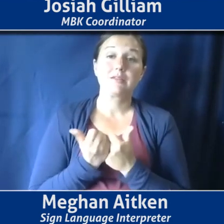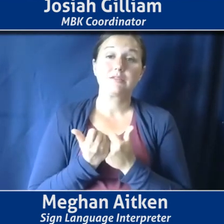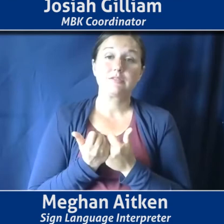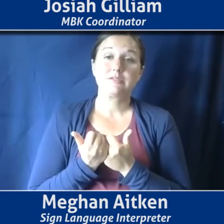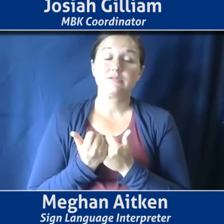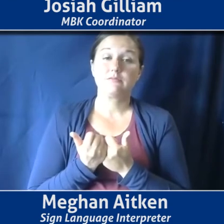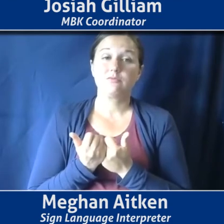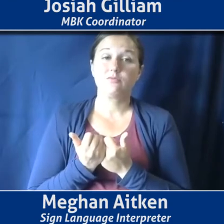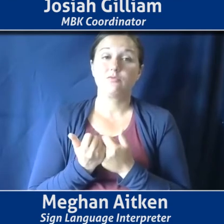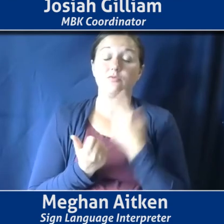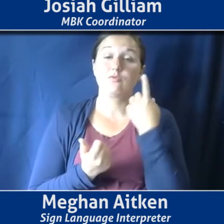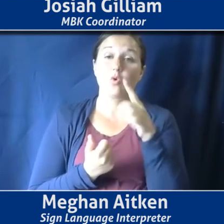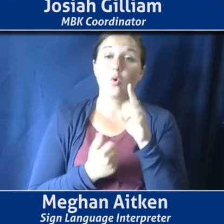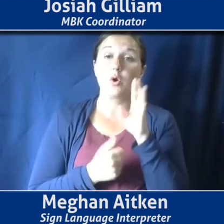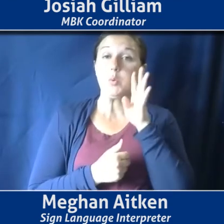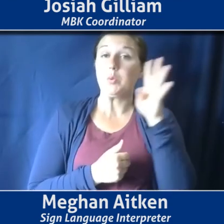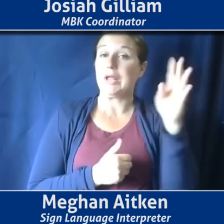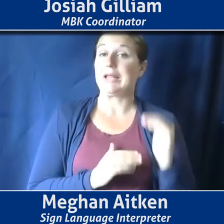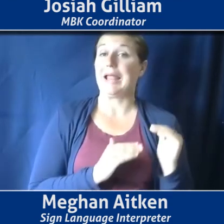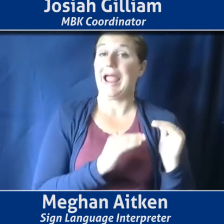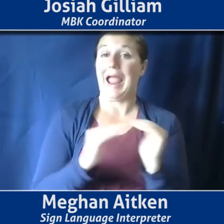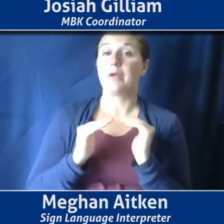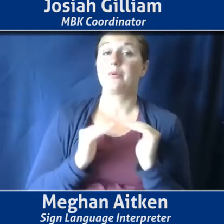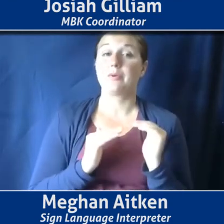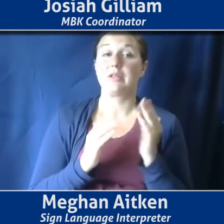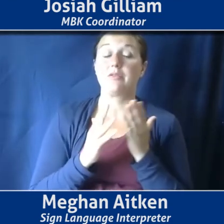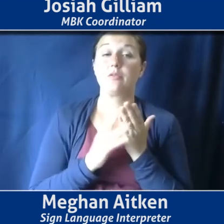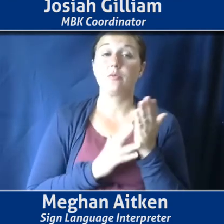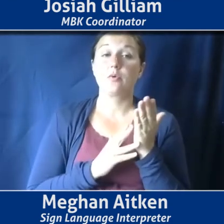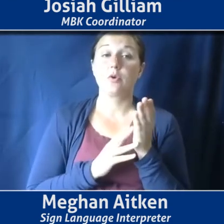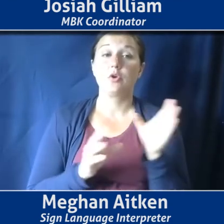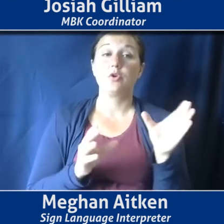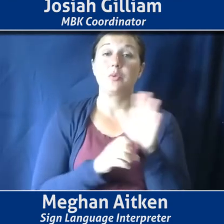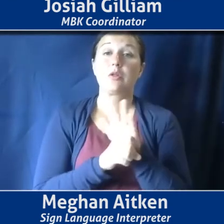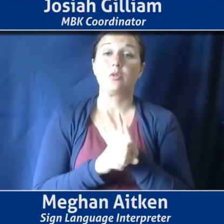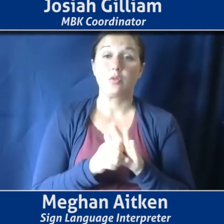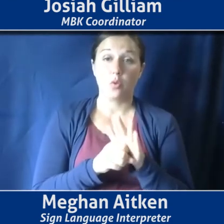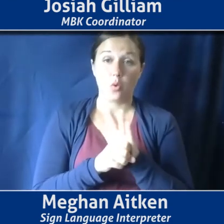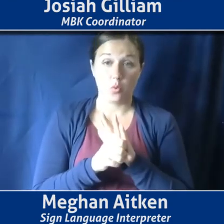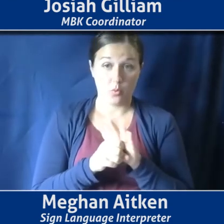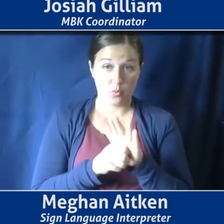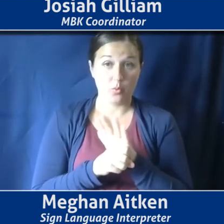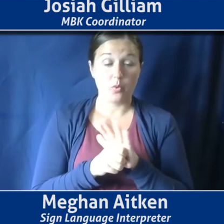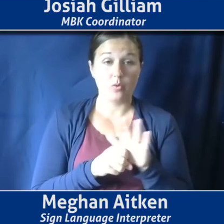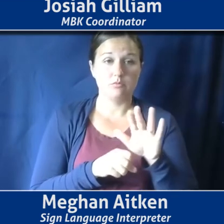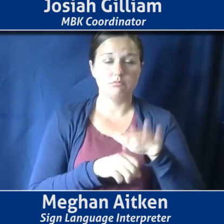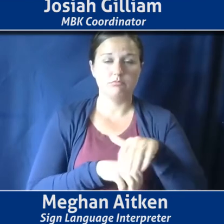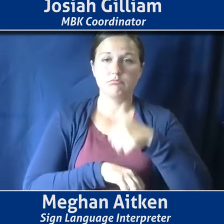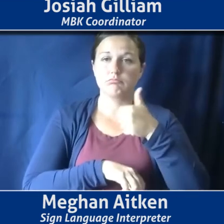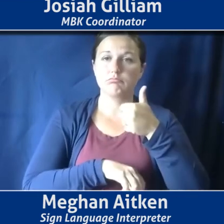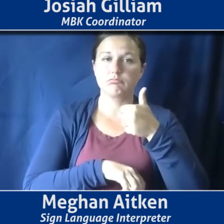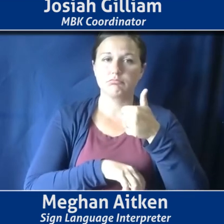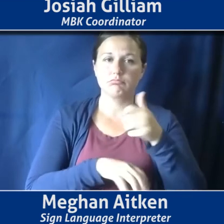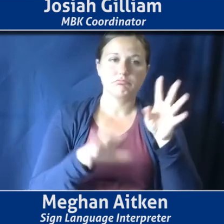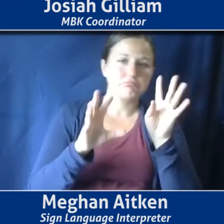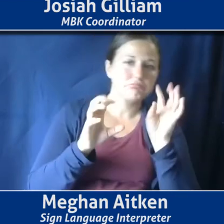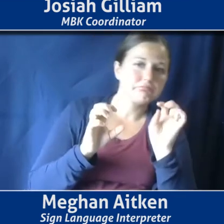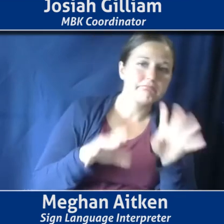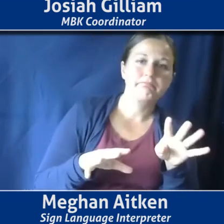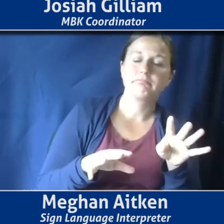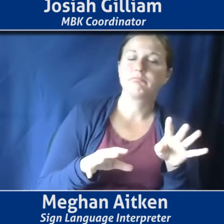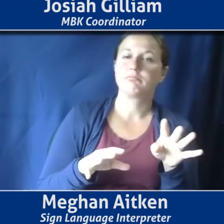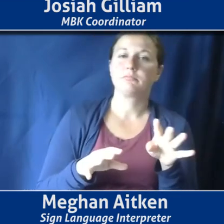equity by, uh, doing local scans, uh, to find out what the gender-based patterns